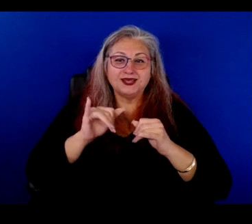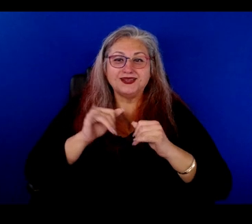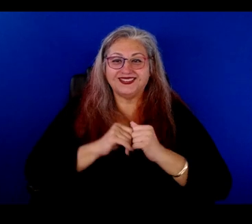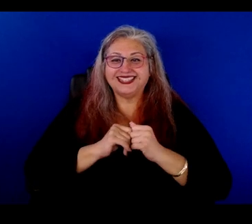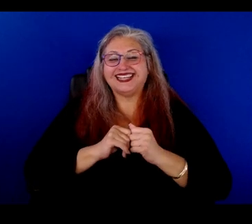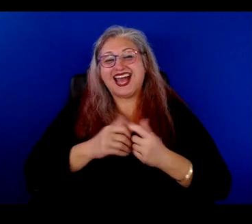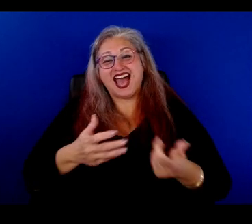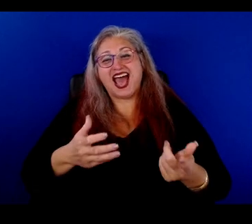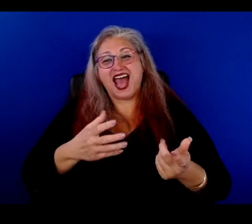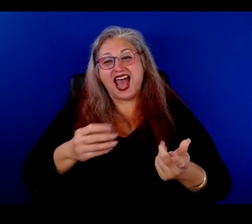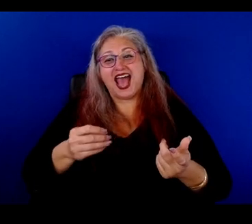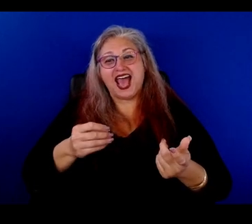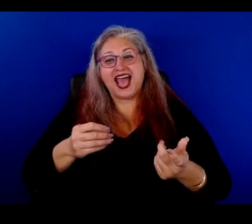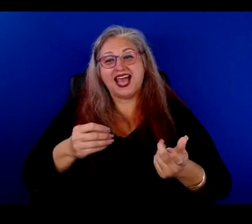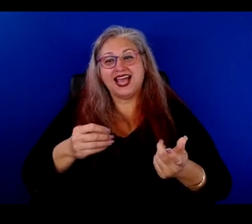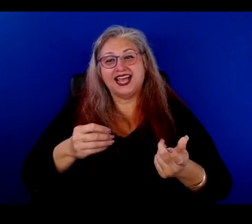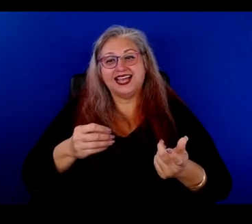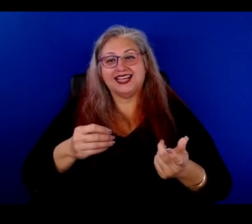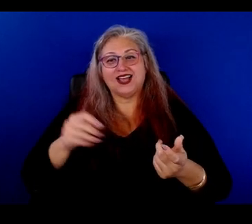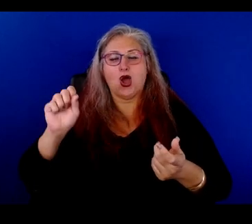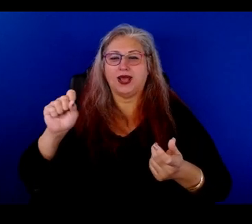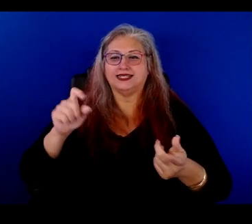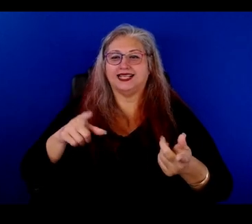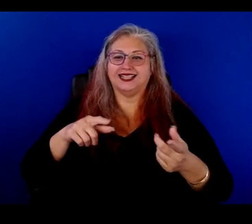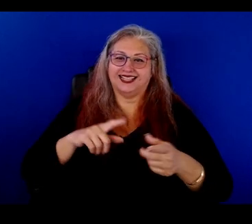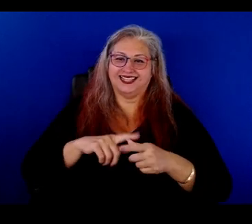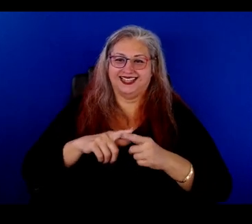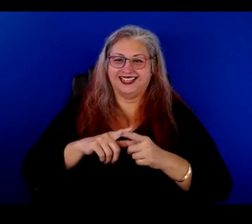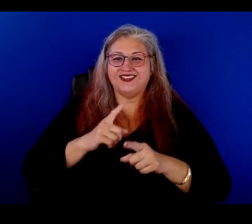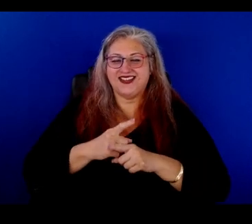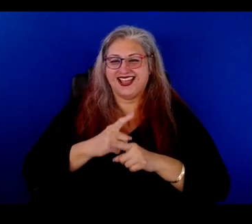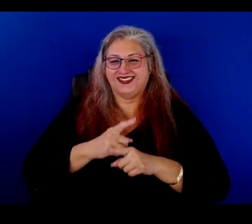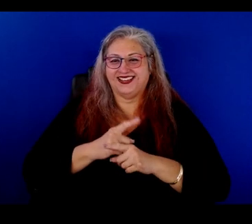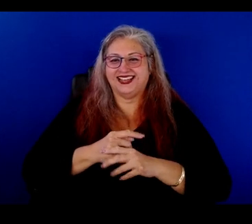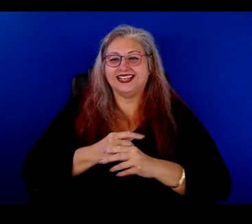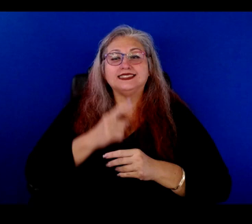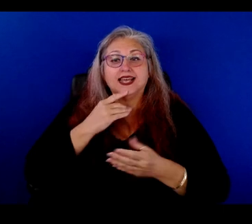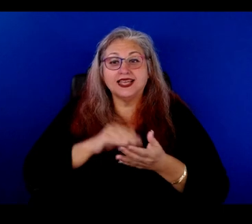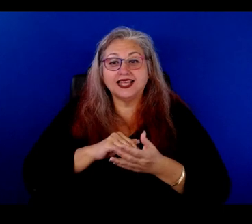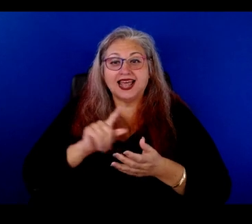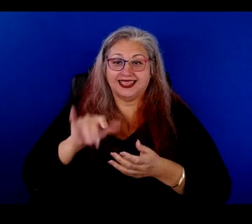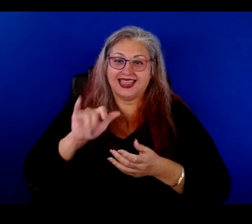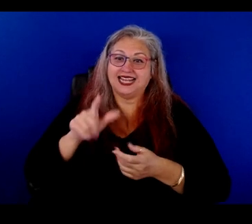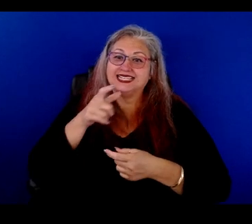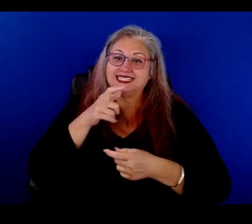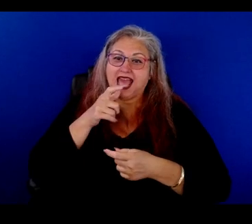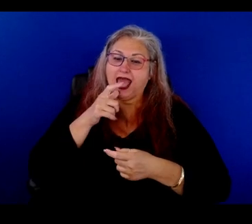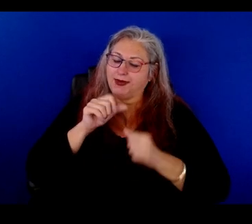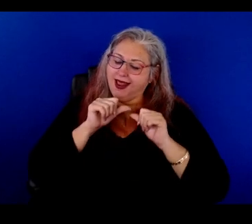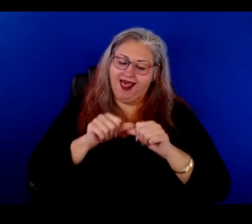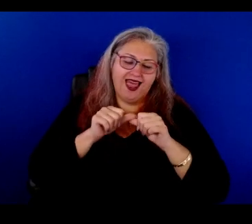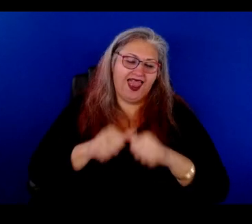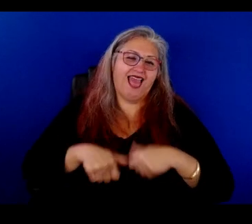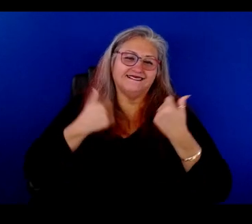And, and I might, and then, and then I'm to play you something. Huh? Say that again? That salmon lives on.